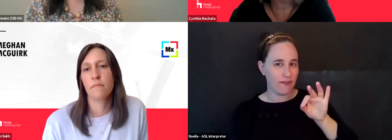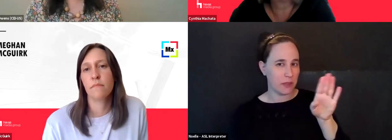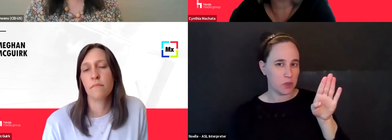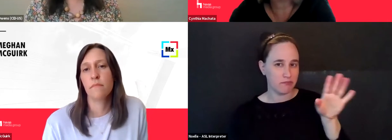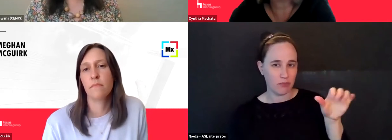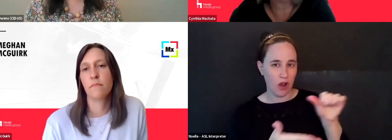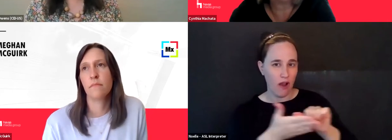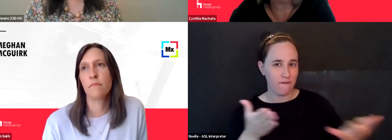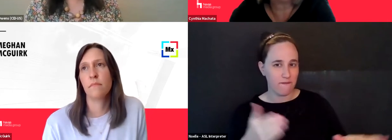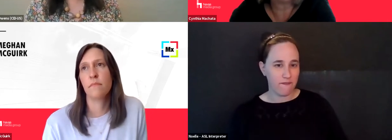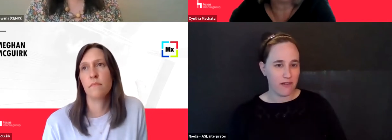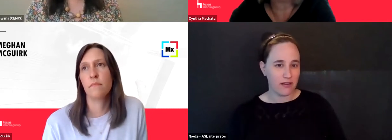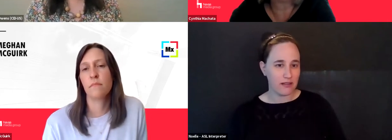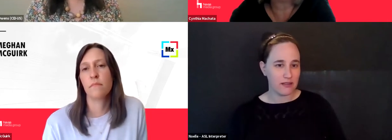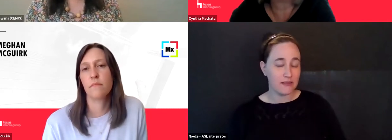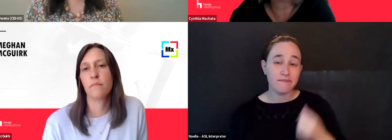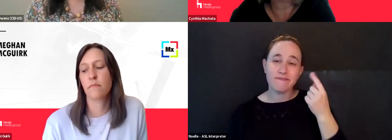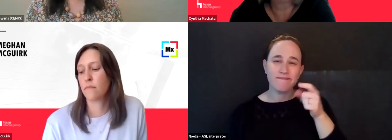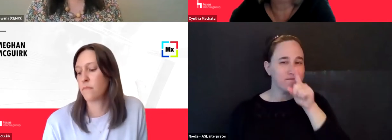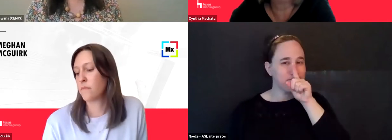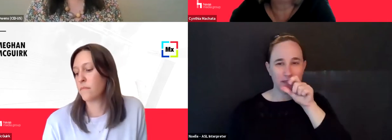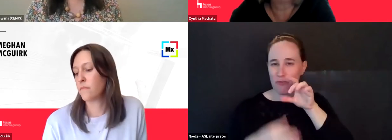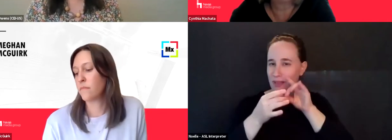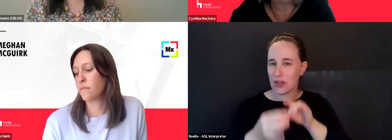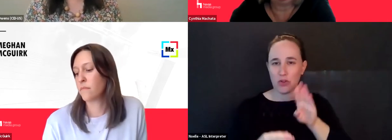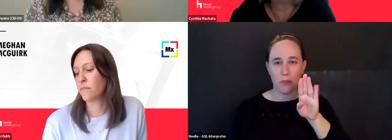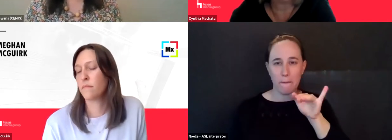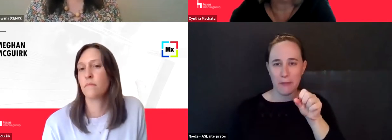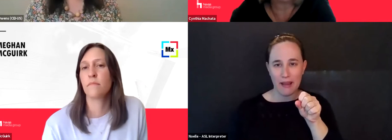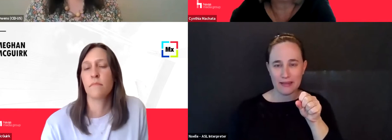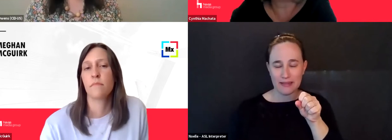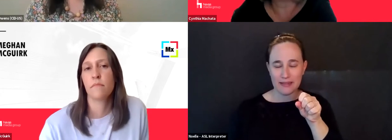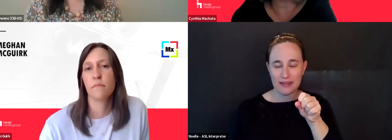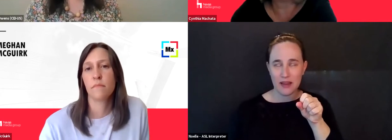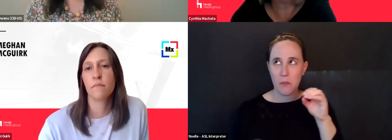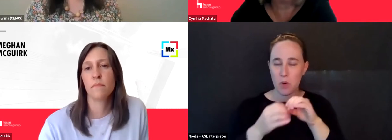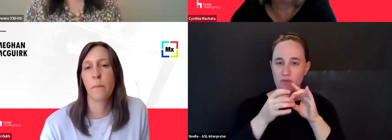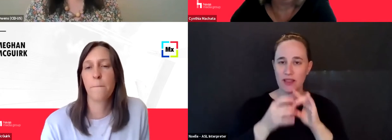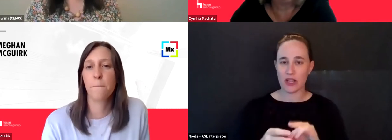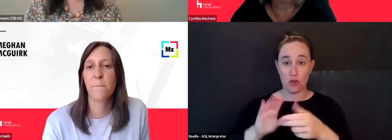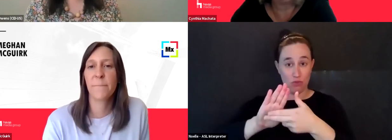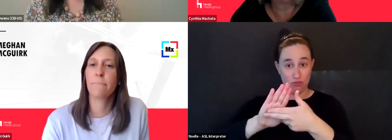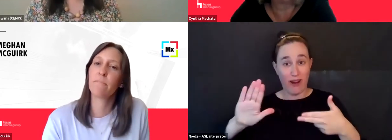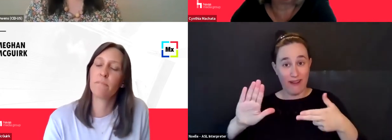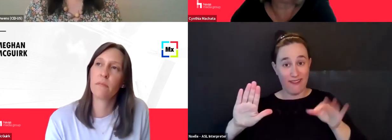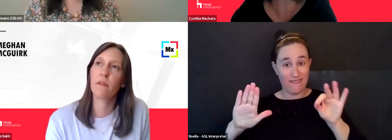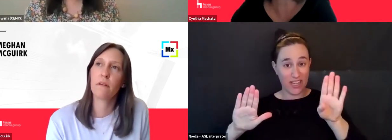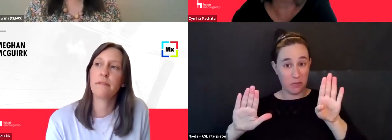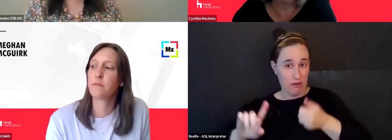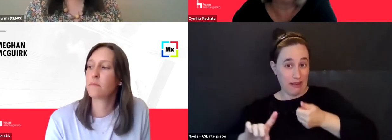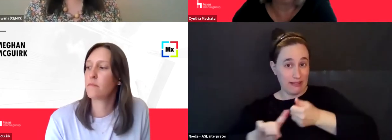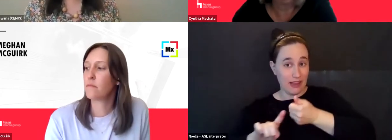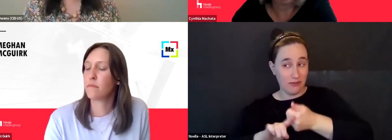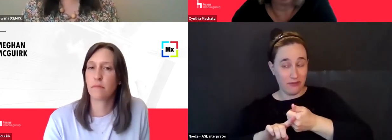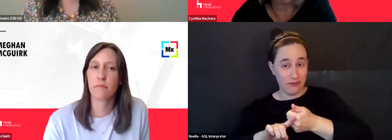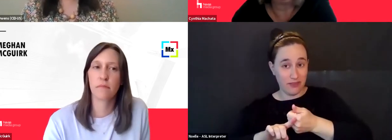we, it wasn't necessarily about the bias. It was, it again, was more about the brand Facebook and what, what the brand wasn't